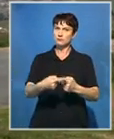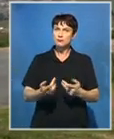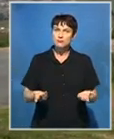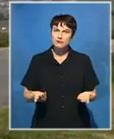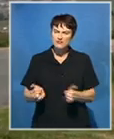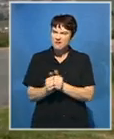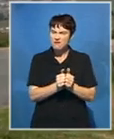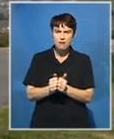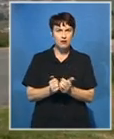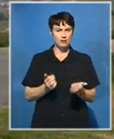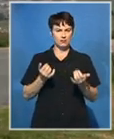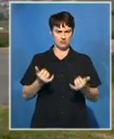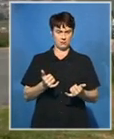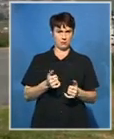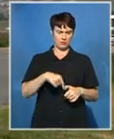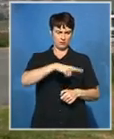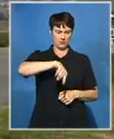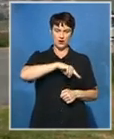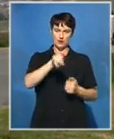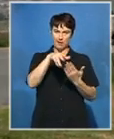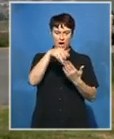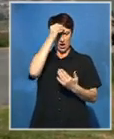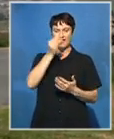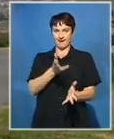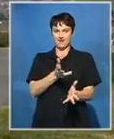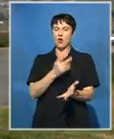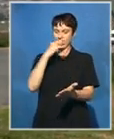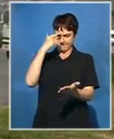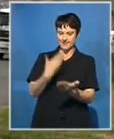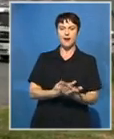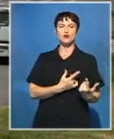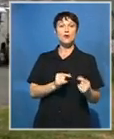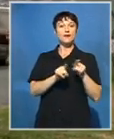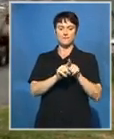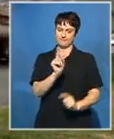no member of the ANC must learn and replicate that because it's not done.